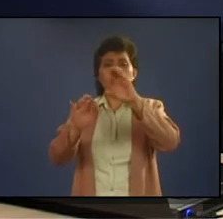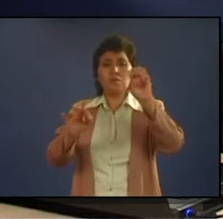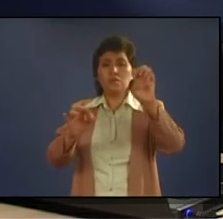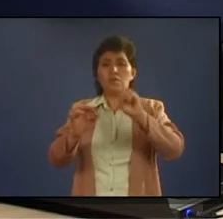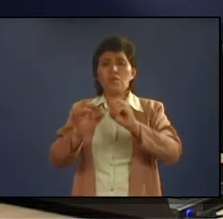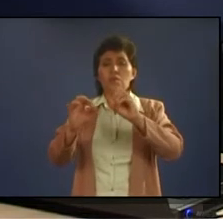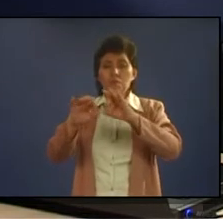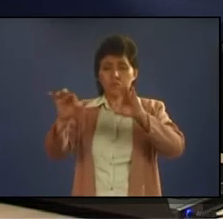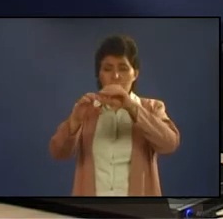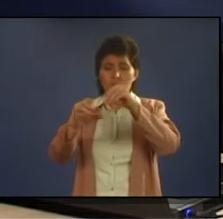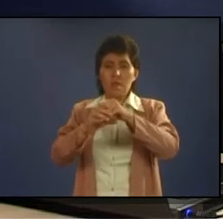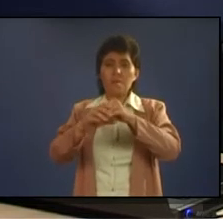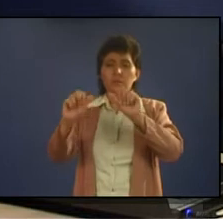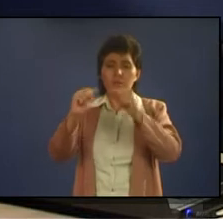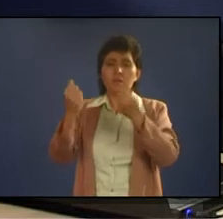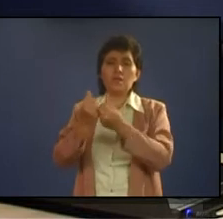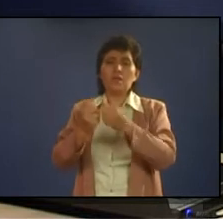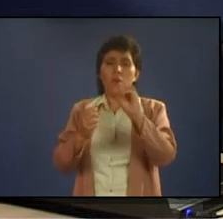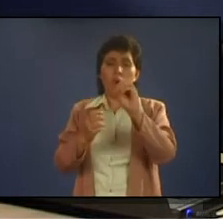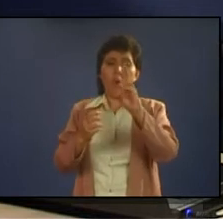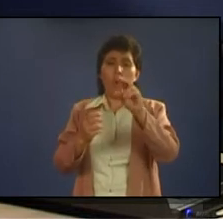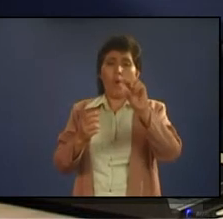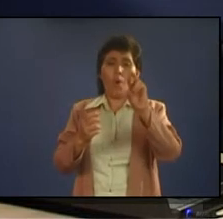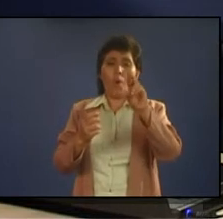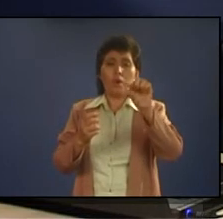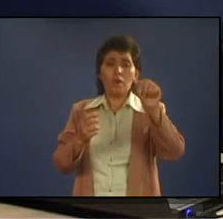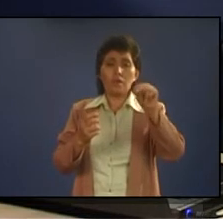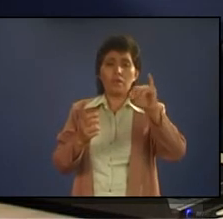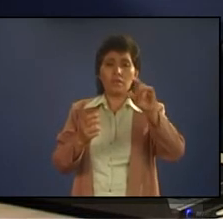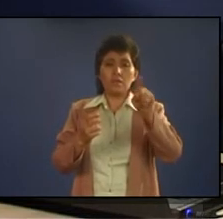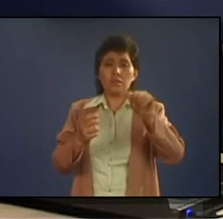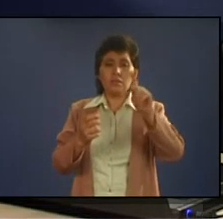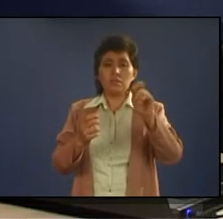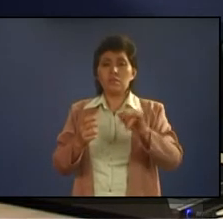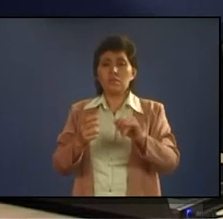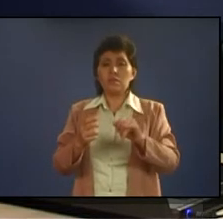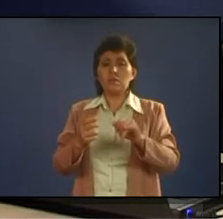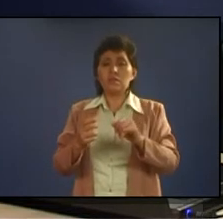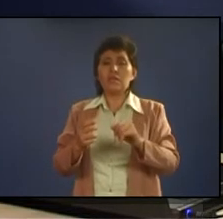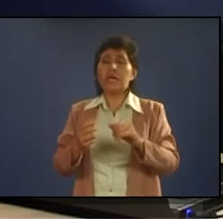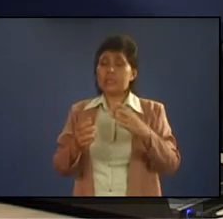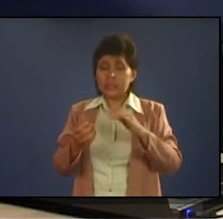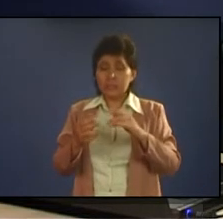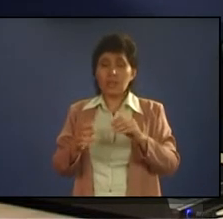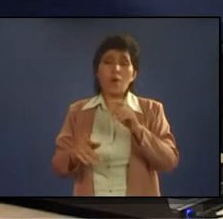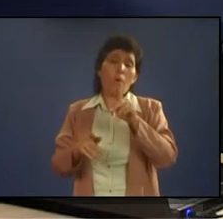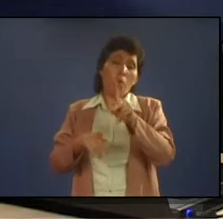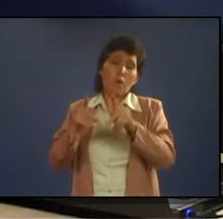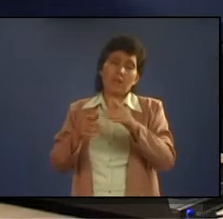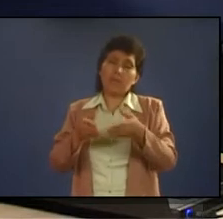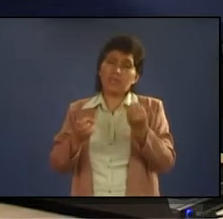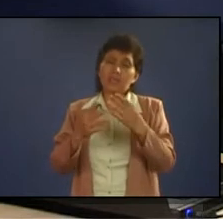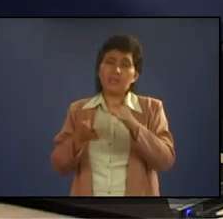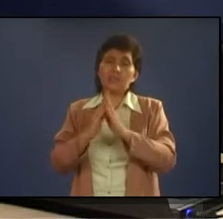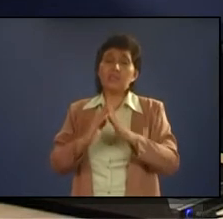I mean in an organization okay yeah people would question are we born a leader okay is